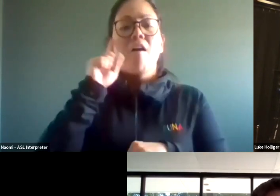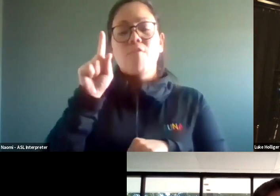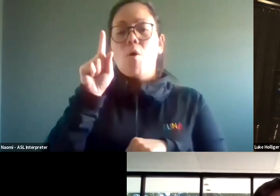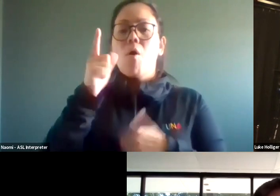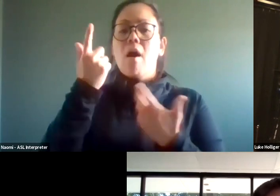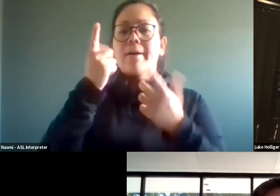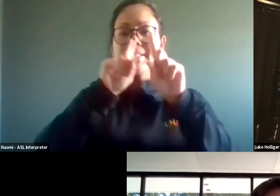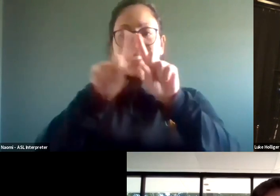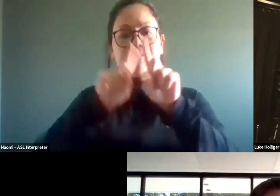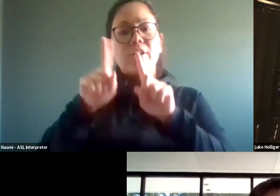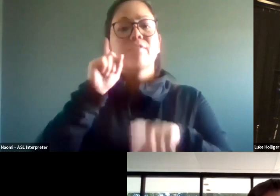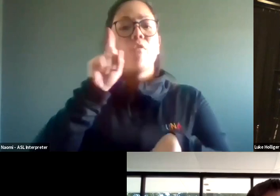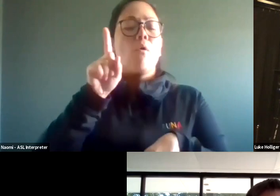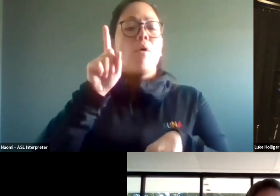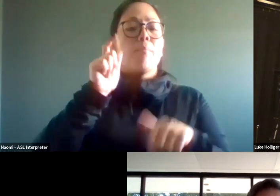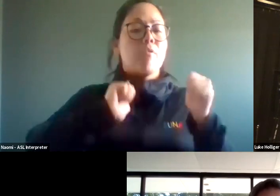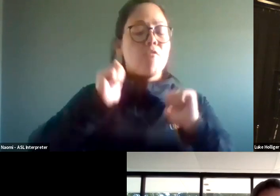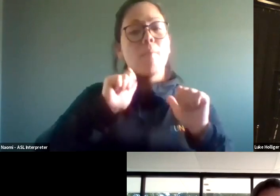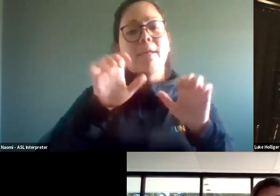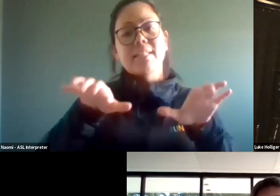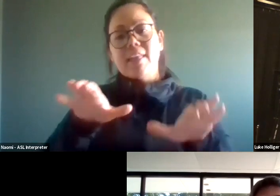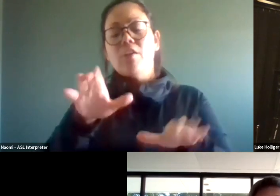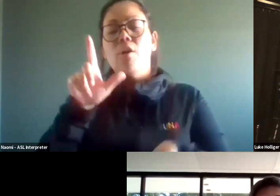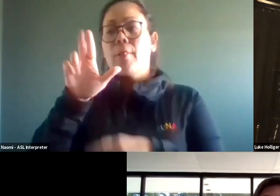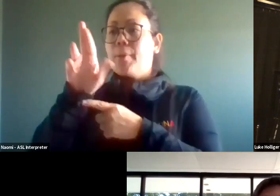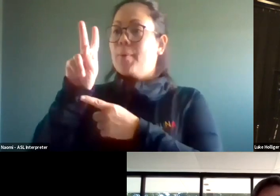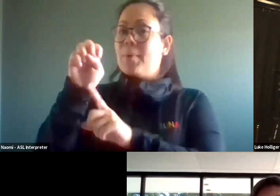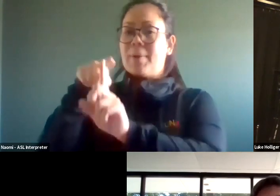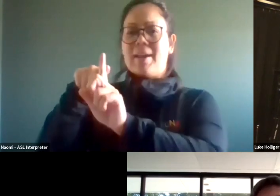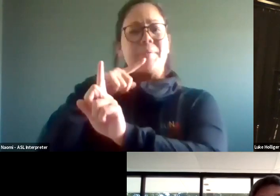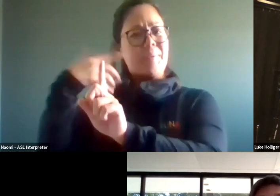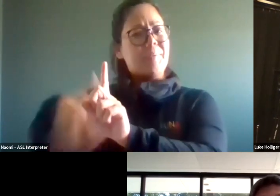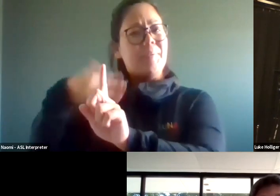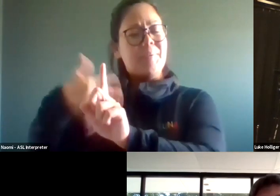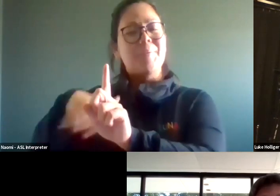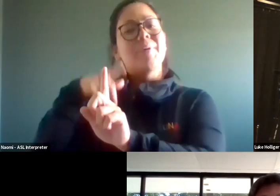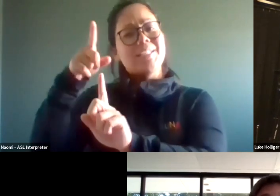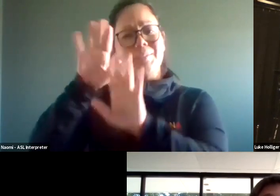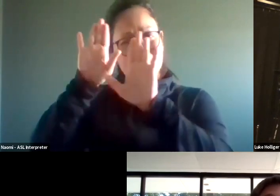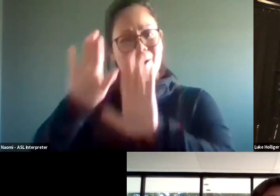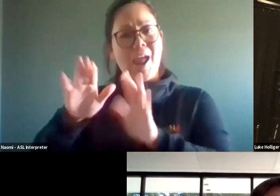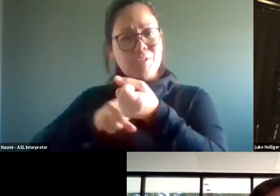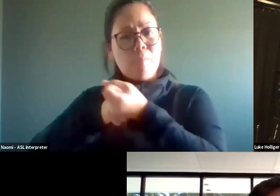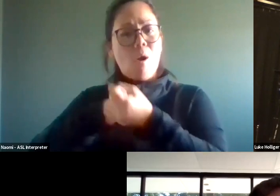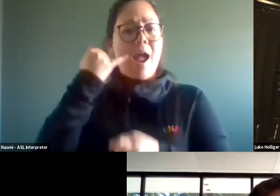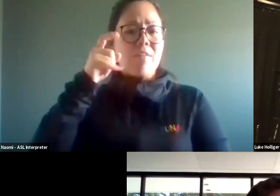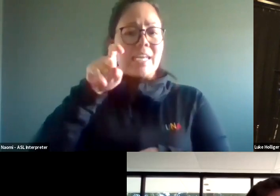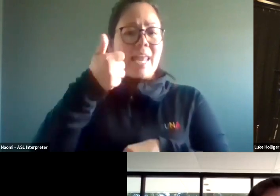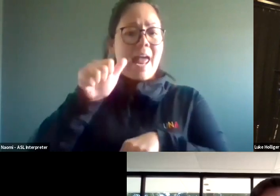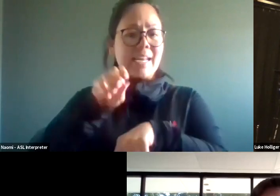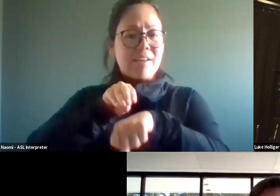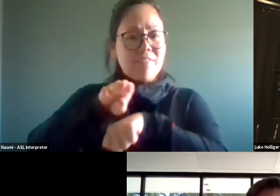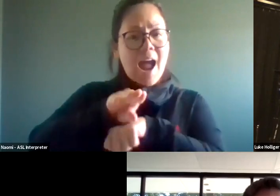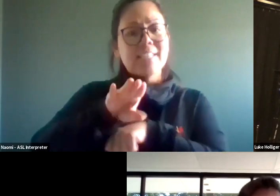dance, orchestra, theaters, Luke is the guy to have on your side for when you need advice. Um,